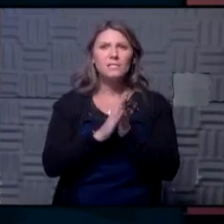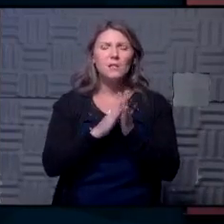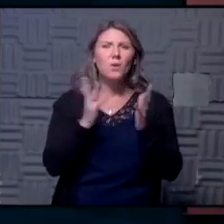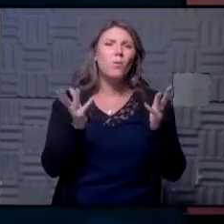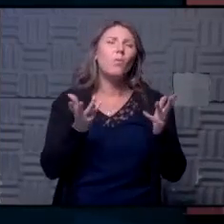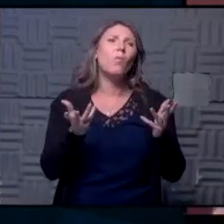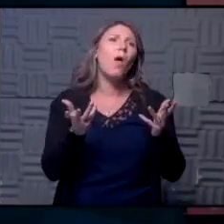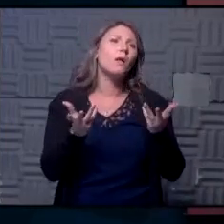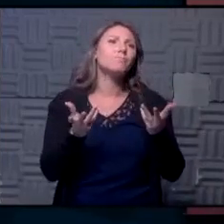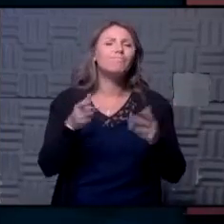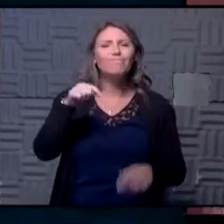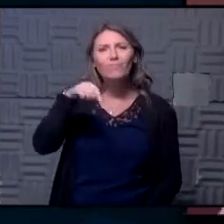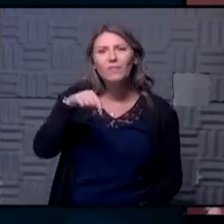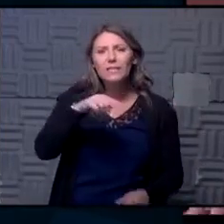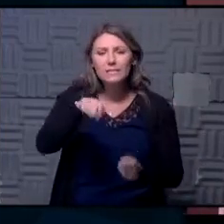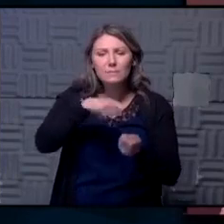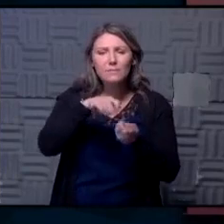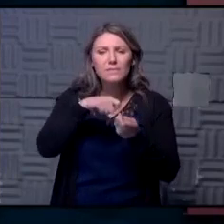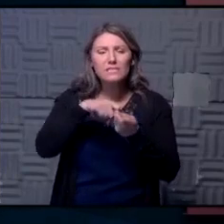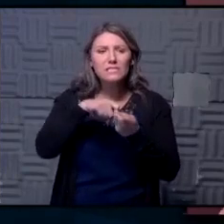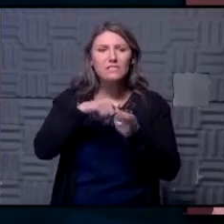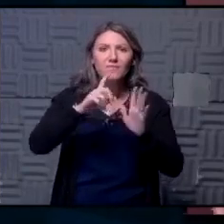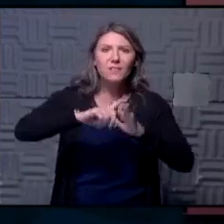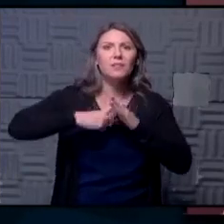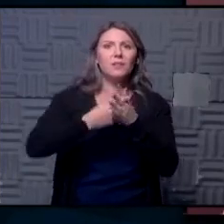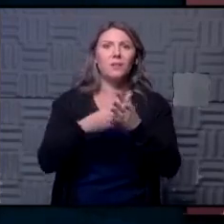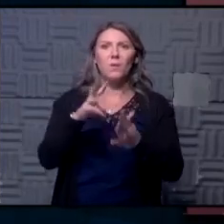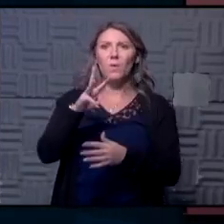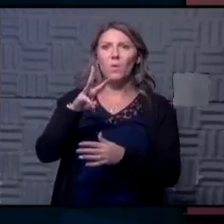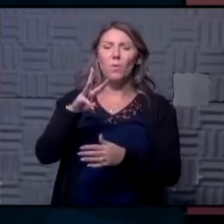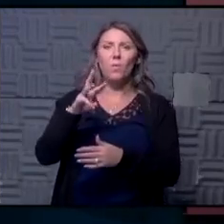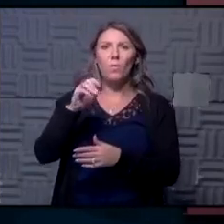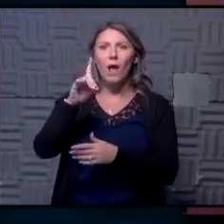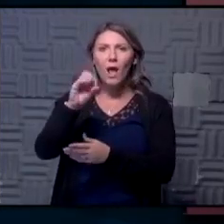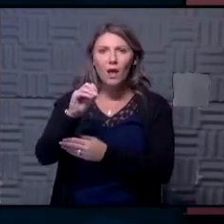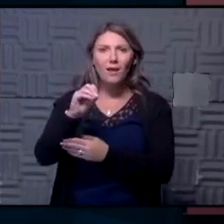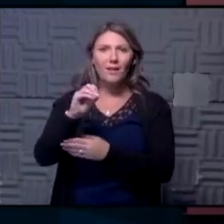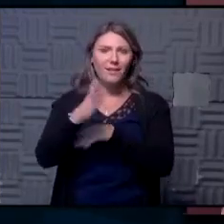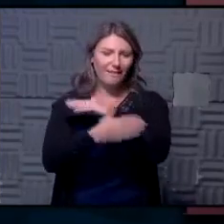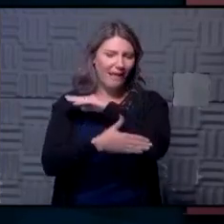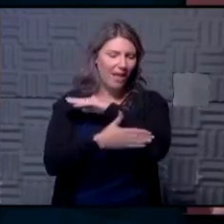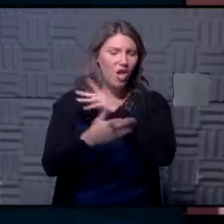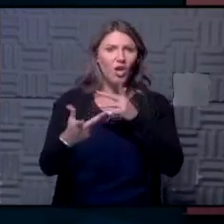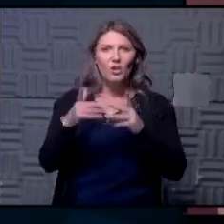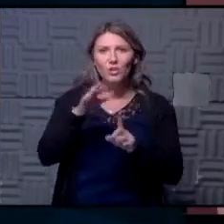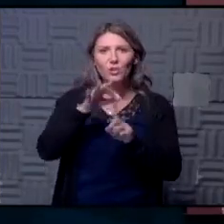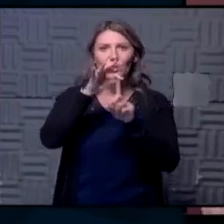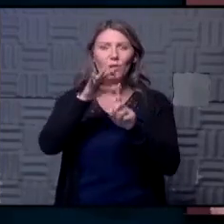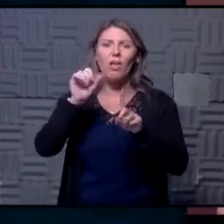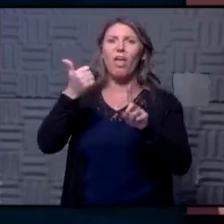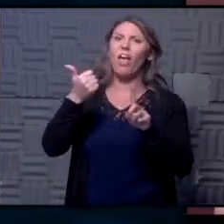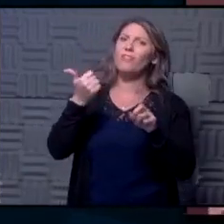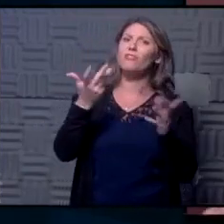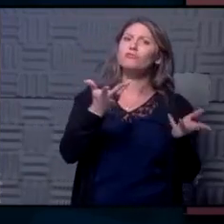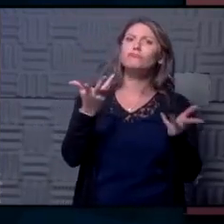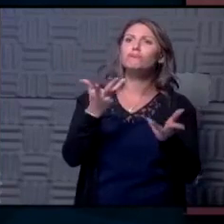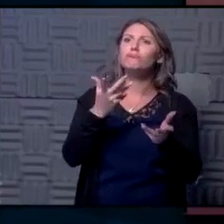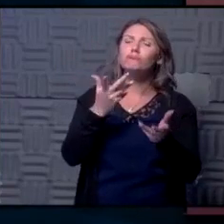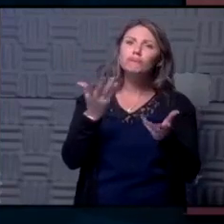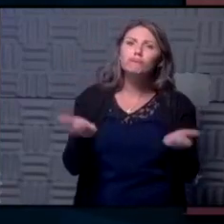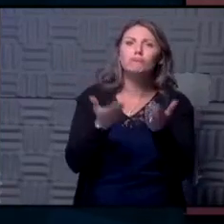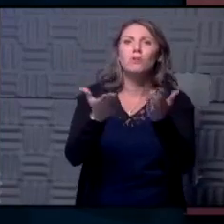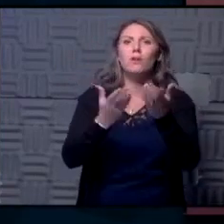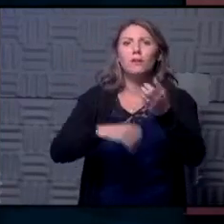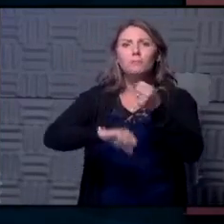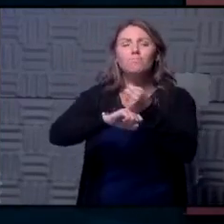makes this this particular initiative in wyandotte county unique because i know this is uh similar initiatives are happening throughout the state and actually across